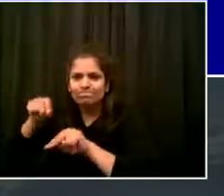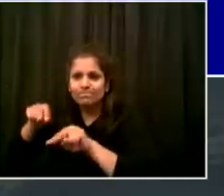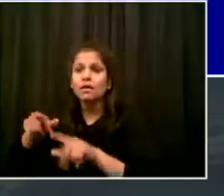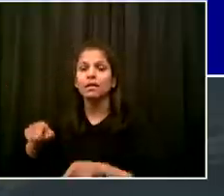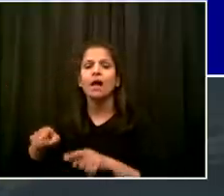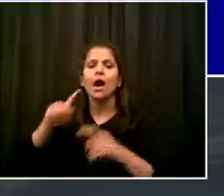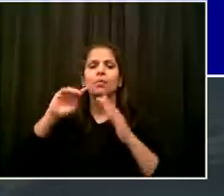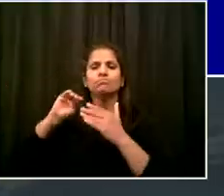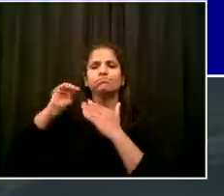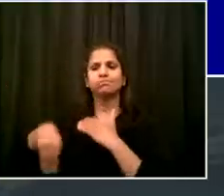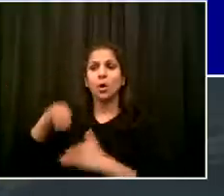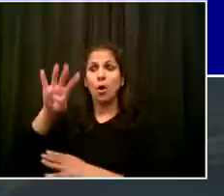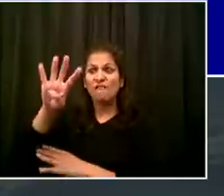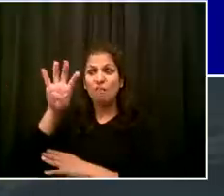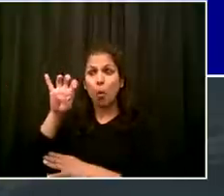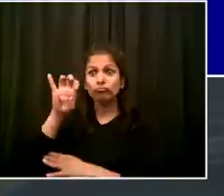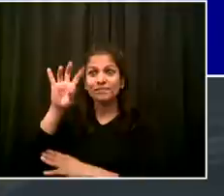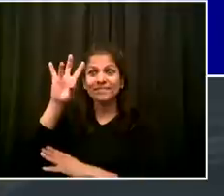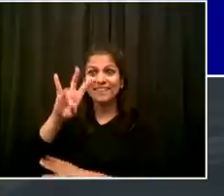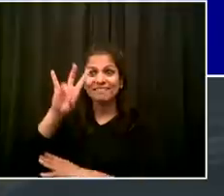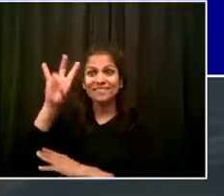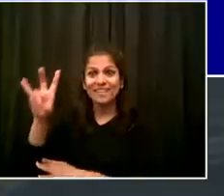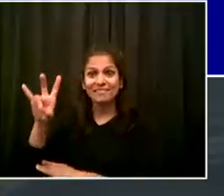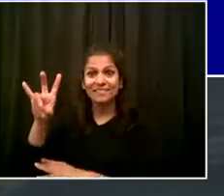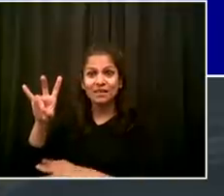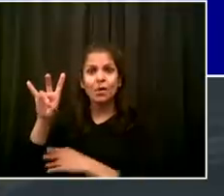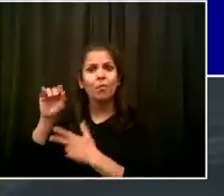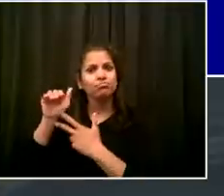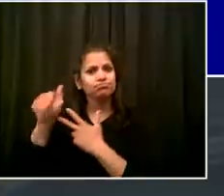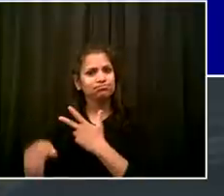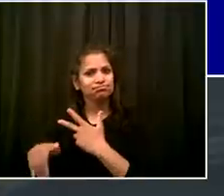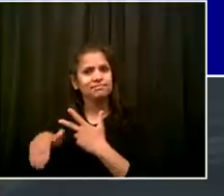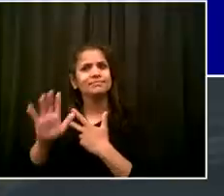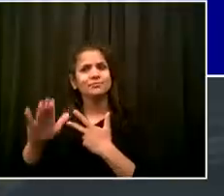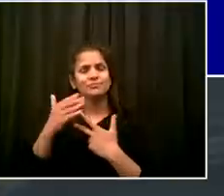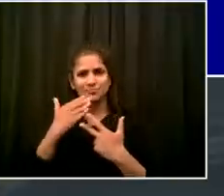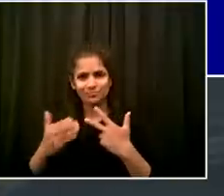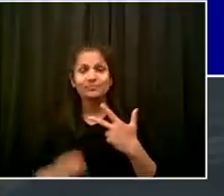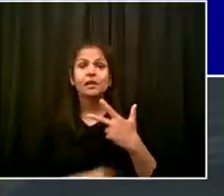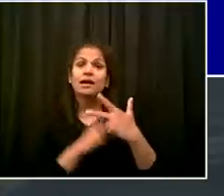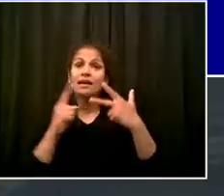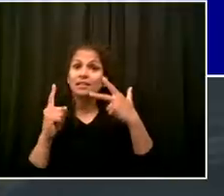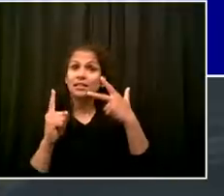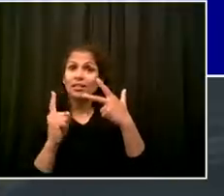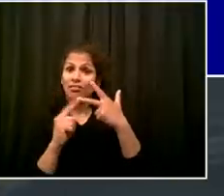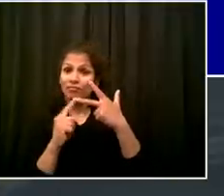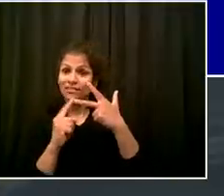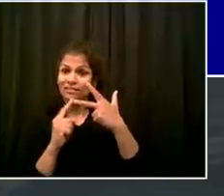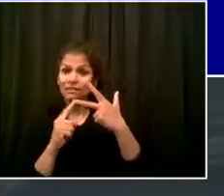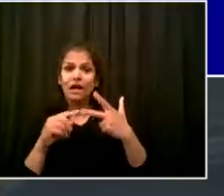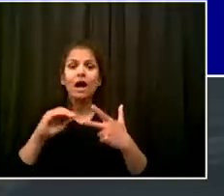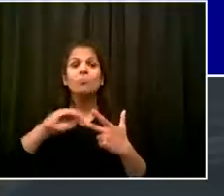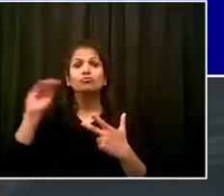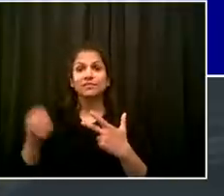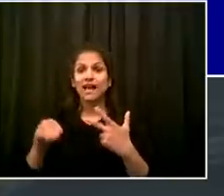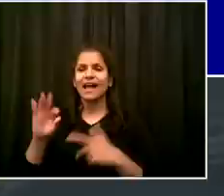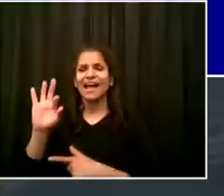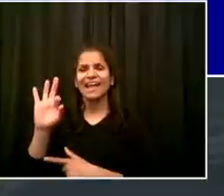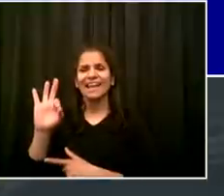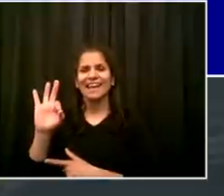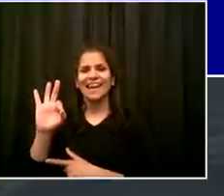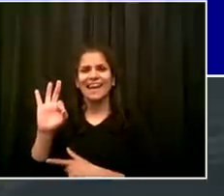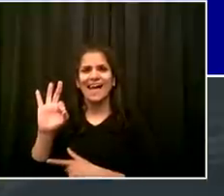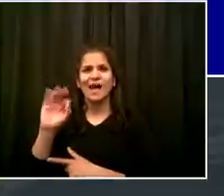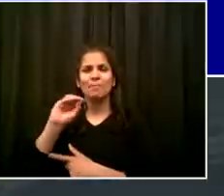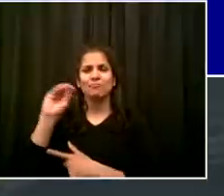The only one that's up, again, only up by one point, is the percent of people tested positive for COVID-19, up from 8% to 9%. Now,